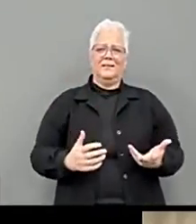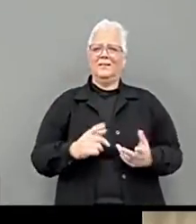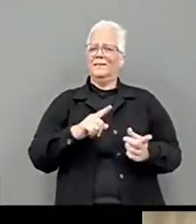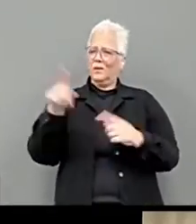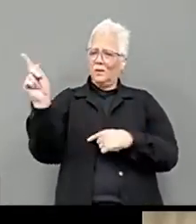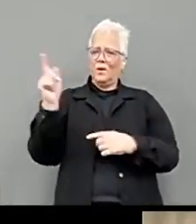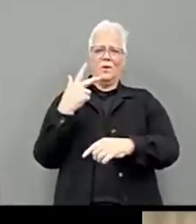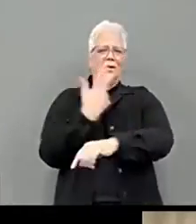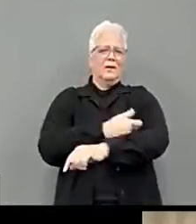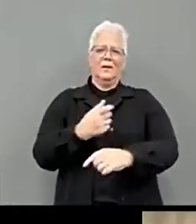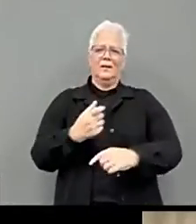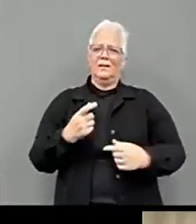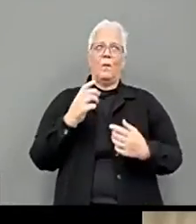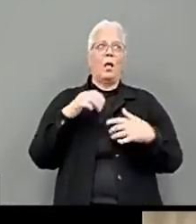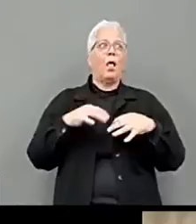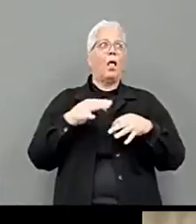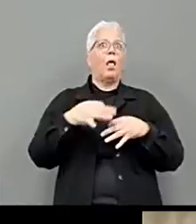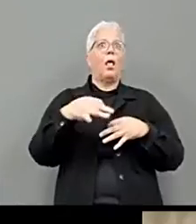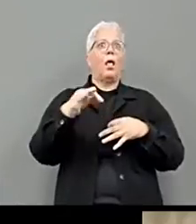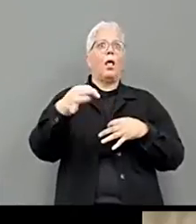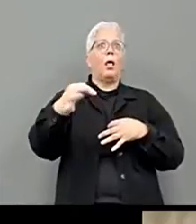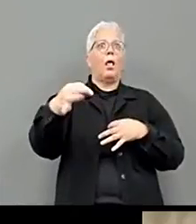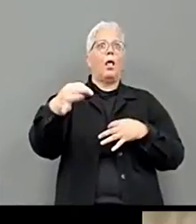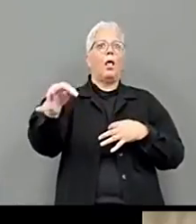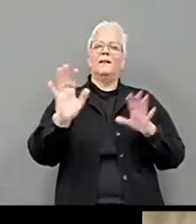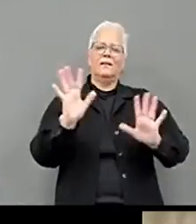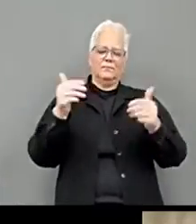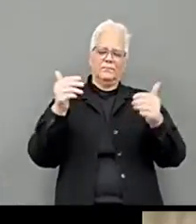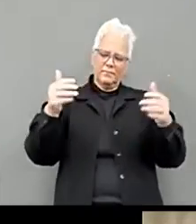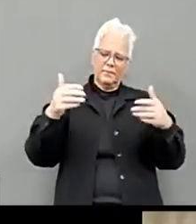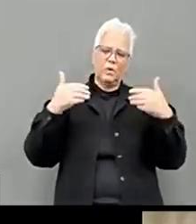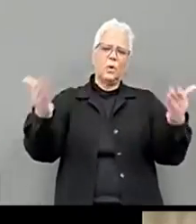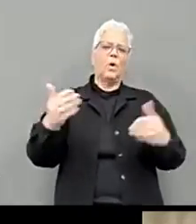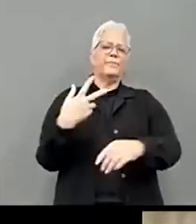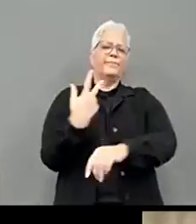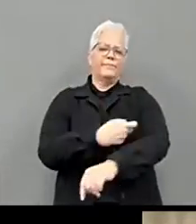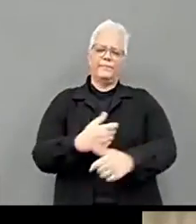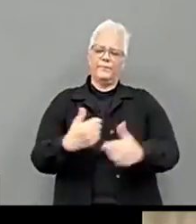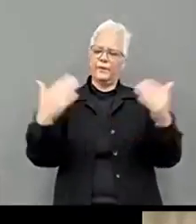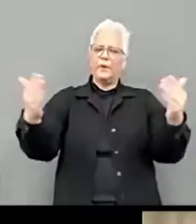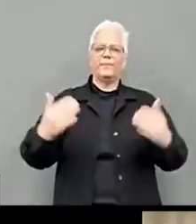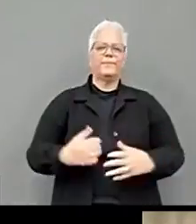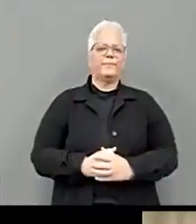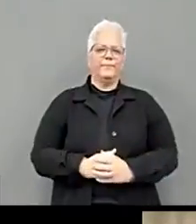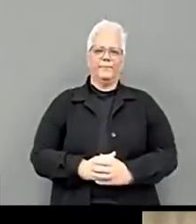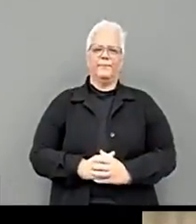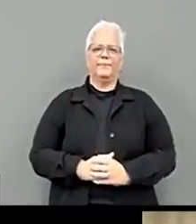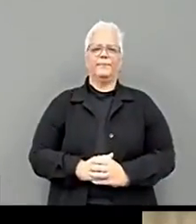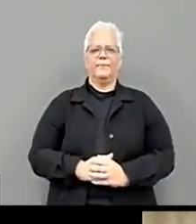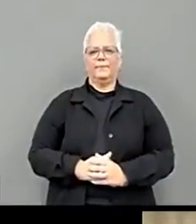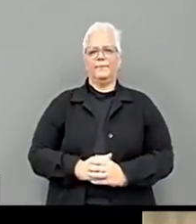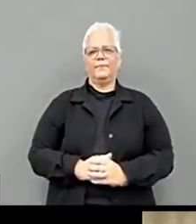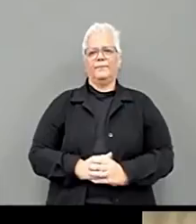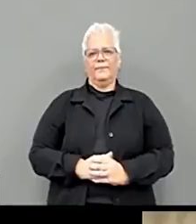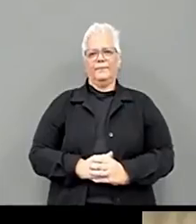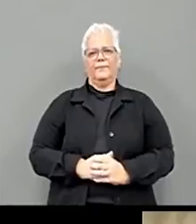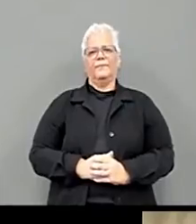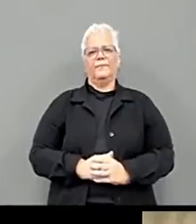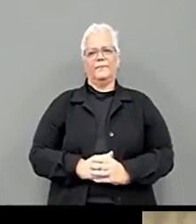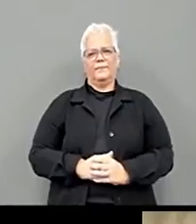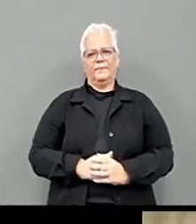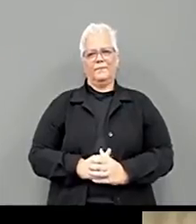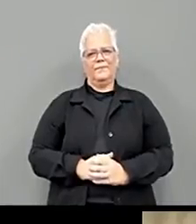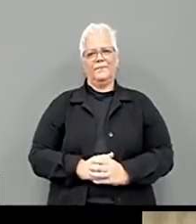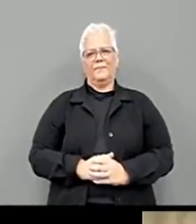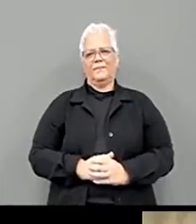COVID before or not. We're vaccinating in groups and phasing. When your turn comes, let's get that vaccine into you to make